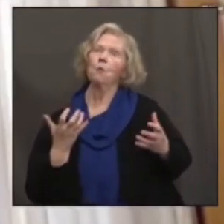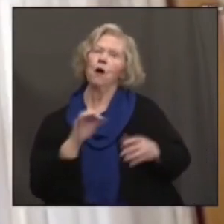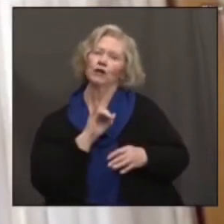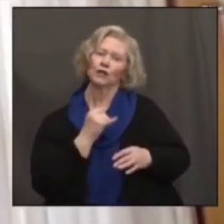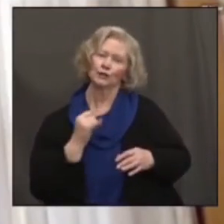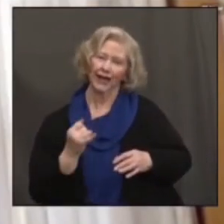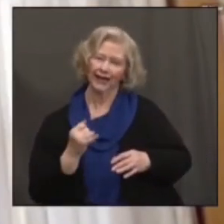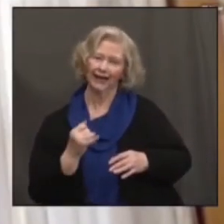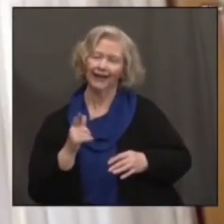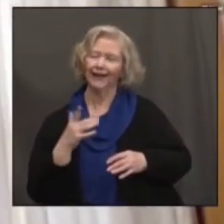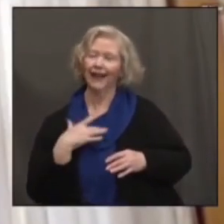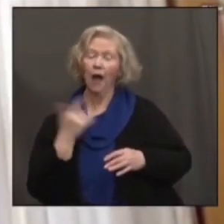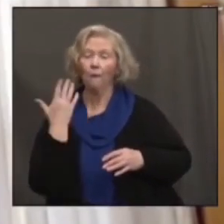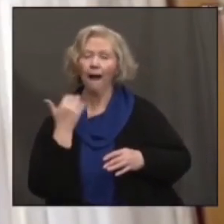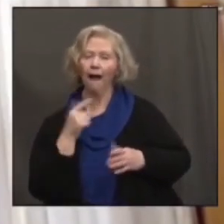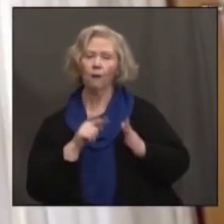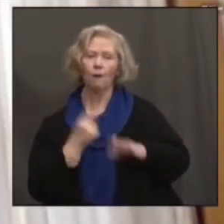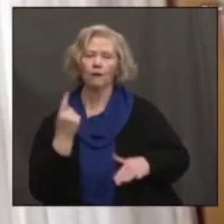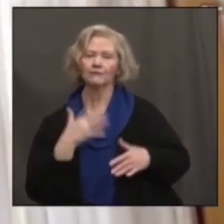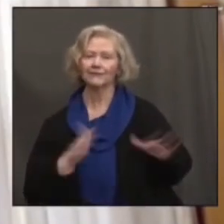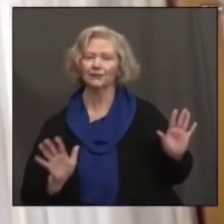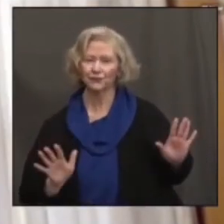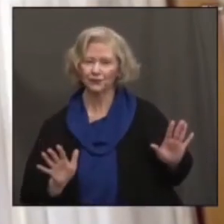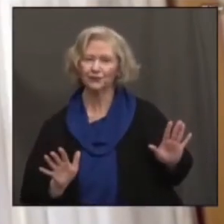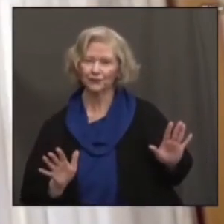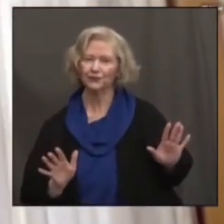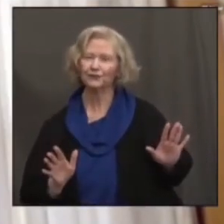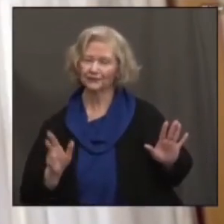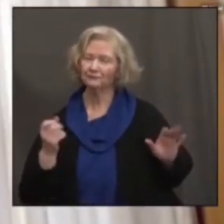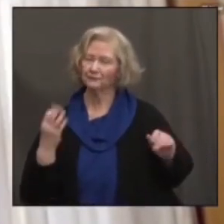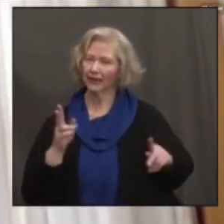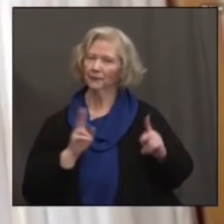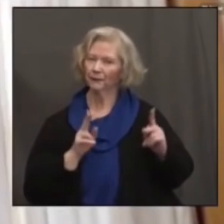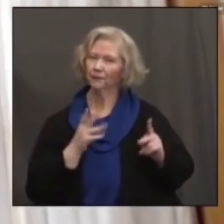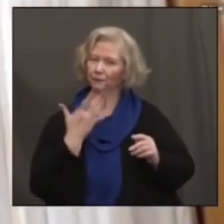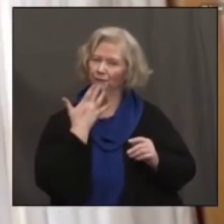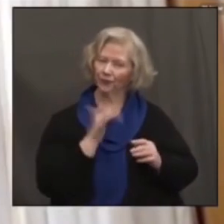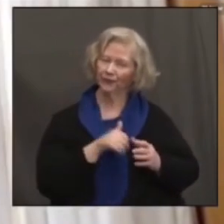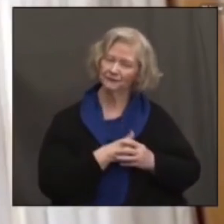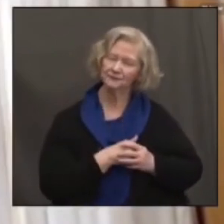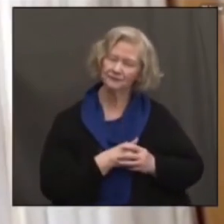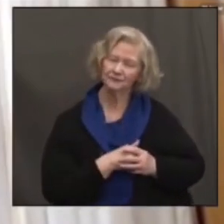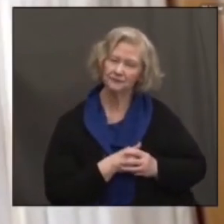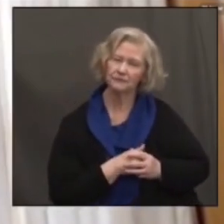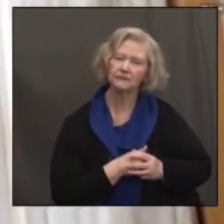They like that one shot in your fully vaccinated aspect of it.